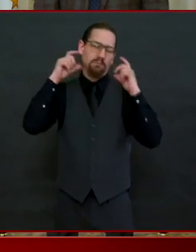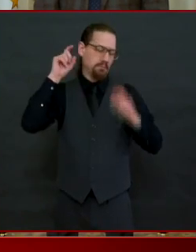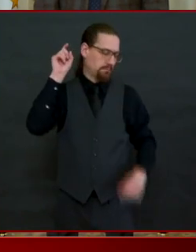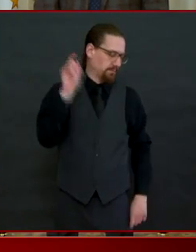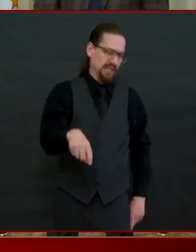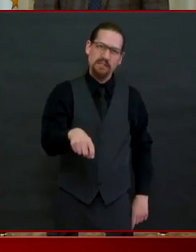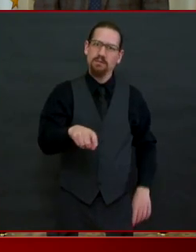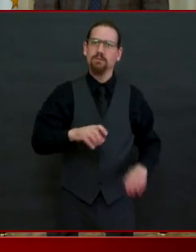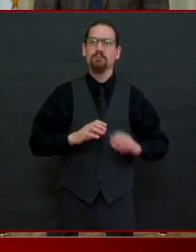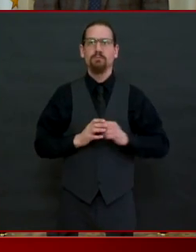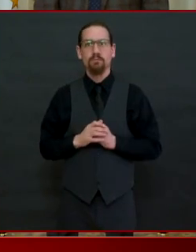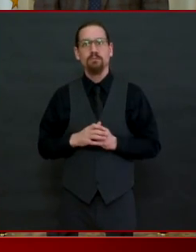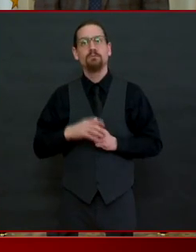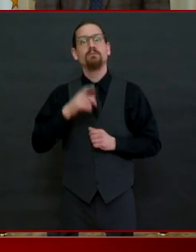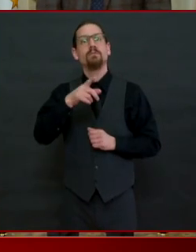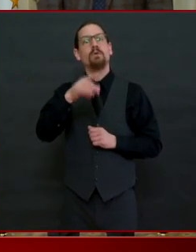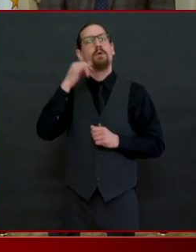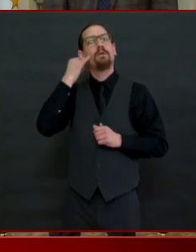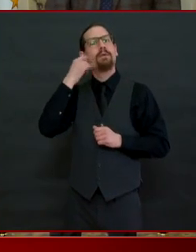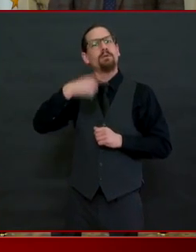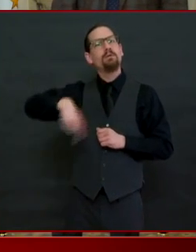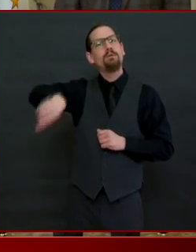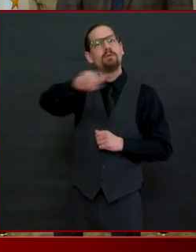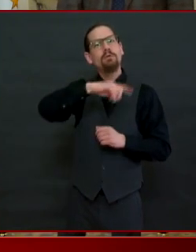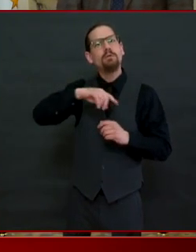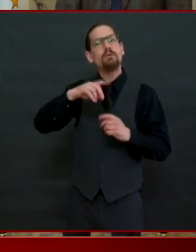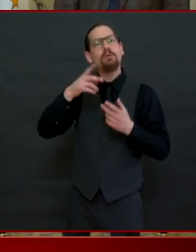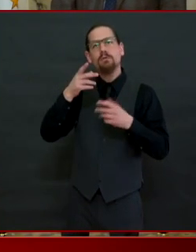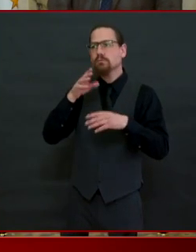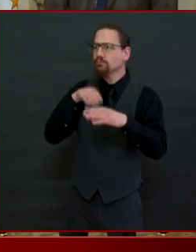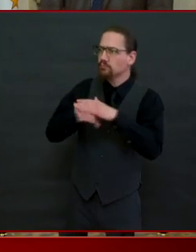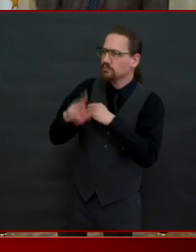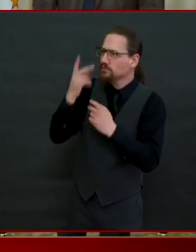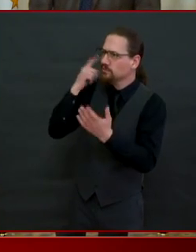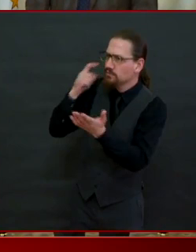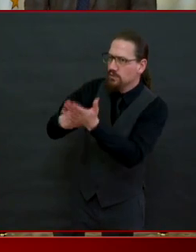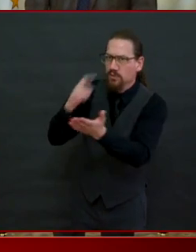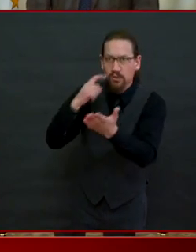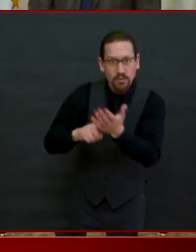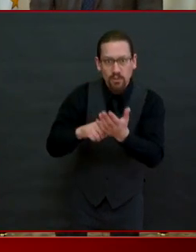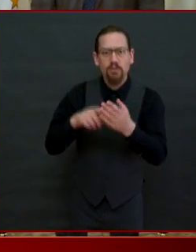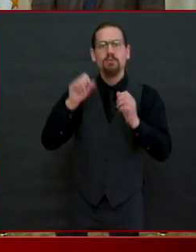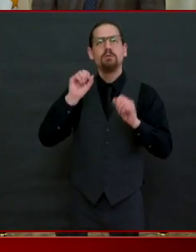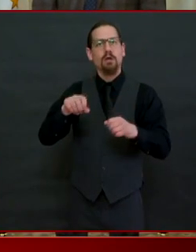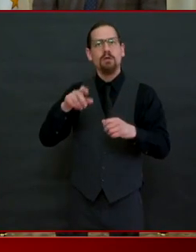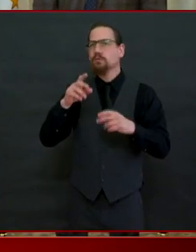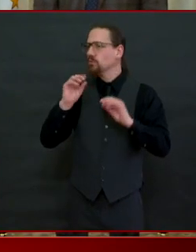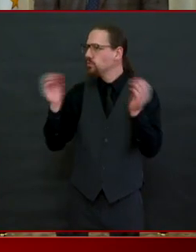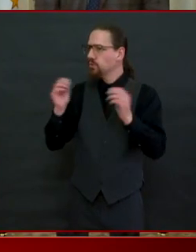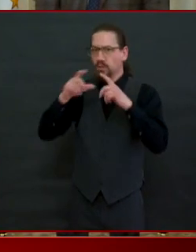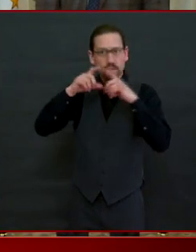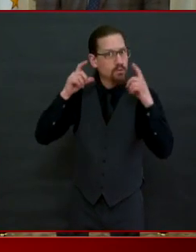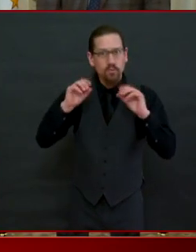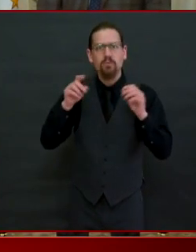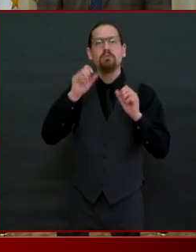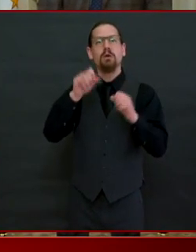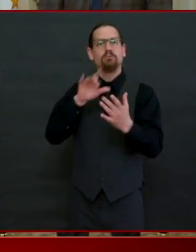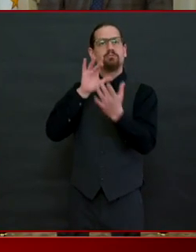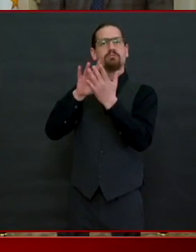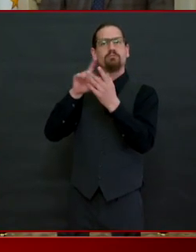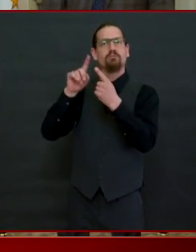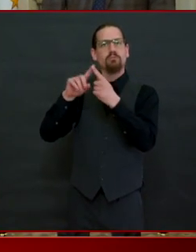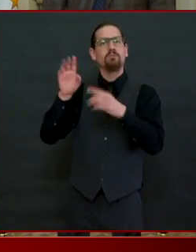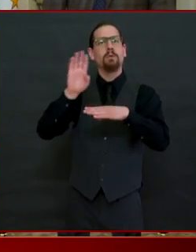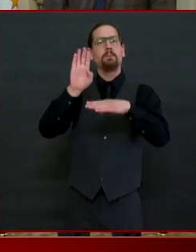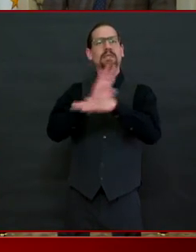regulation will be doing random spot checks of businesses starting today to make sure that there is